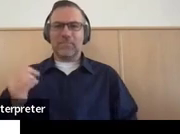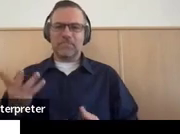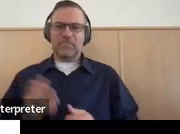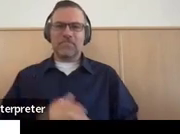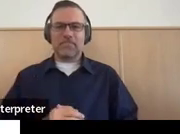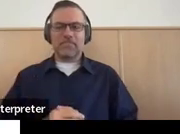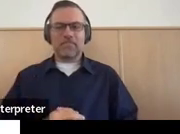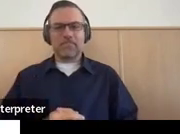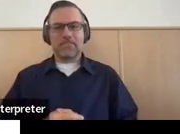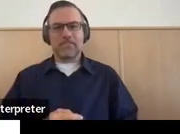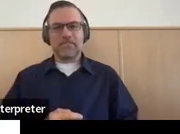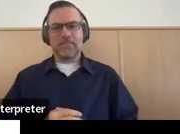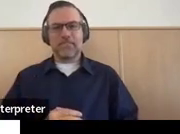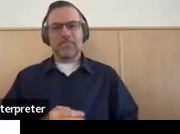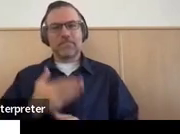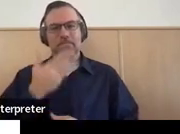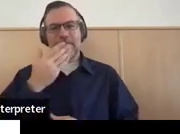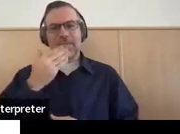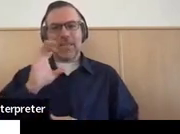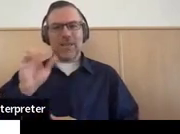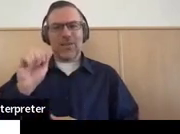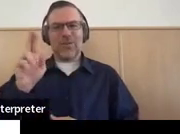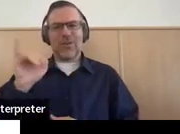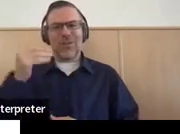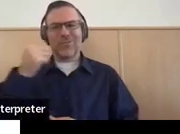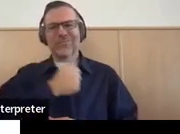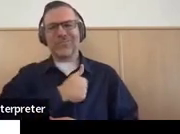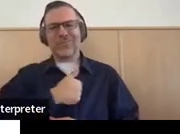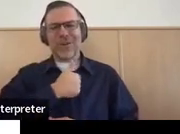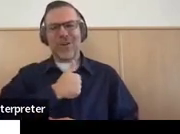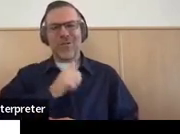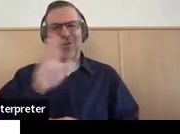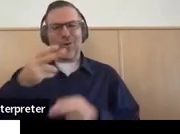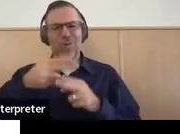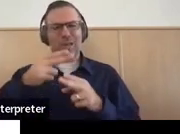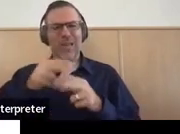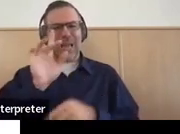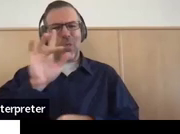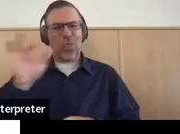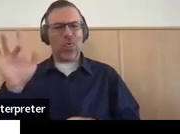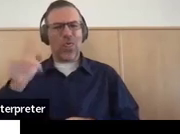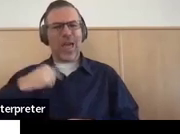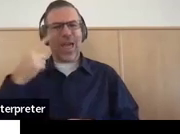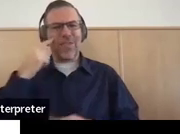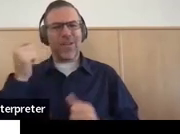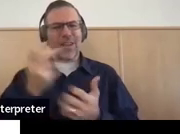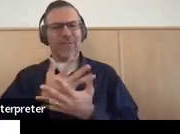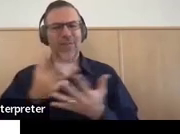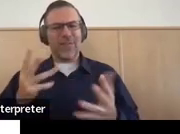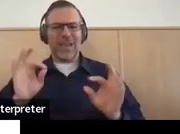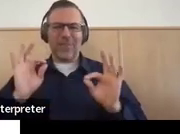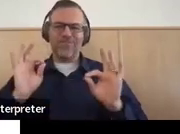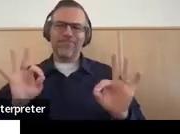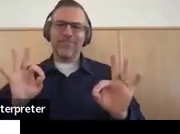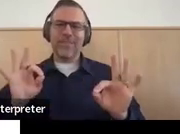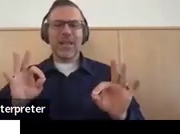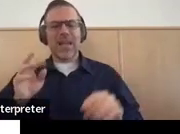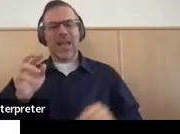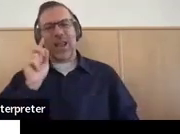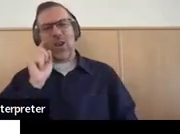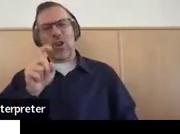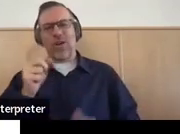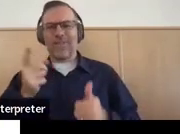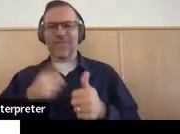you Carly. Sorry about that. I thought I was all organized this morning, got everything updated and look at that.